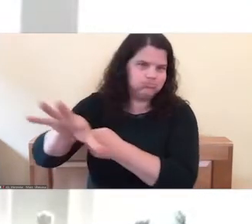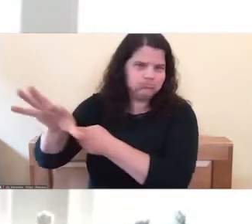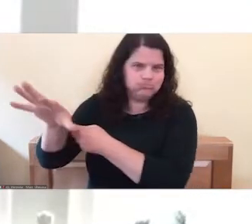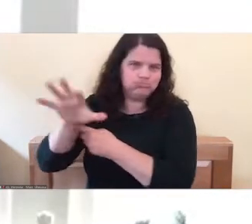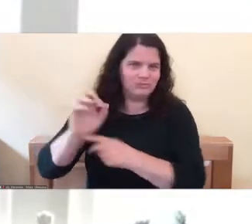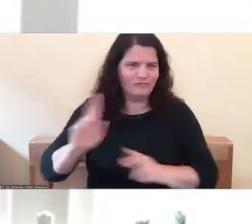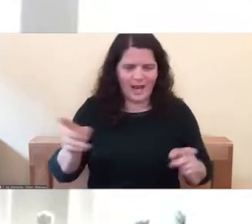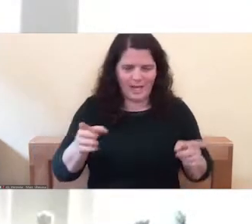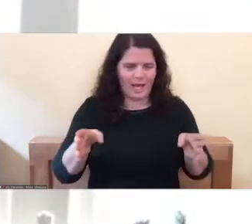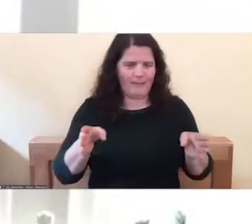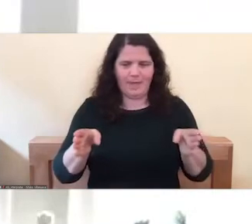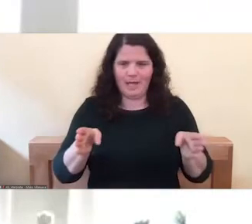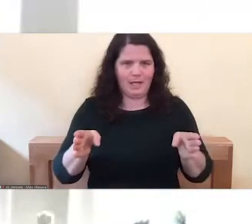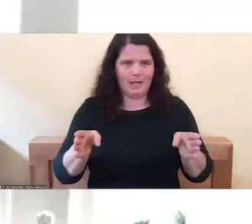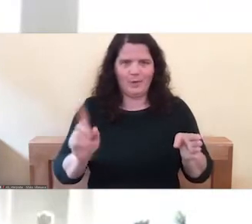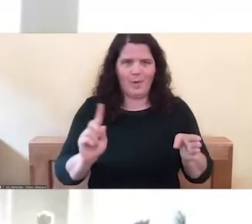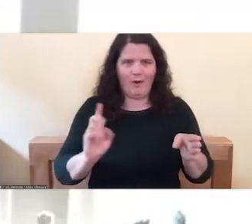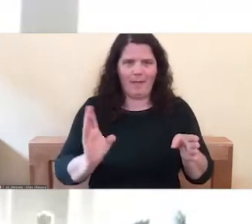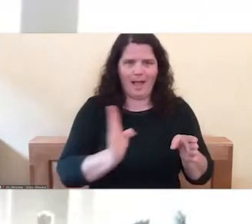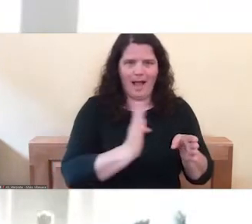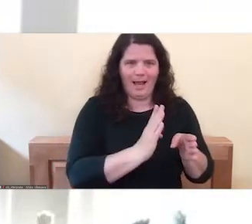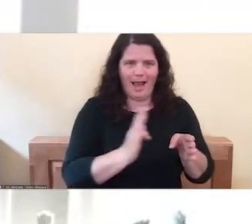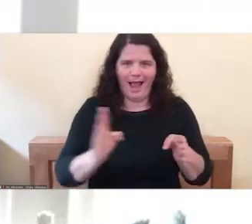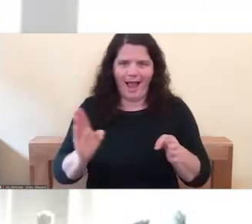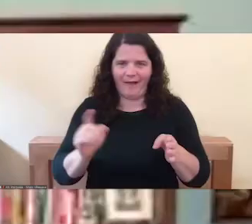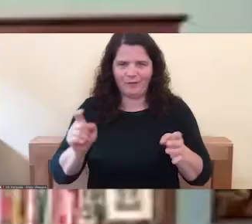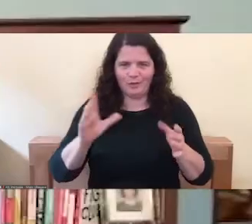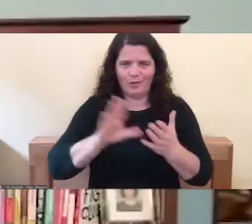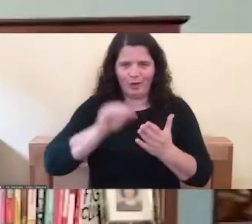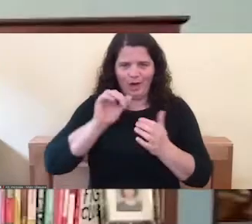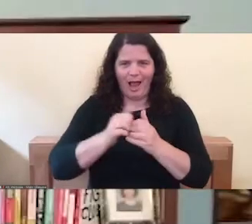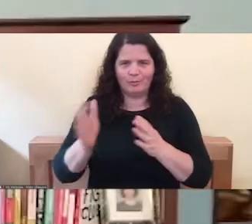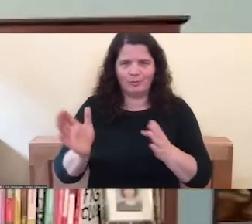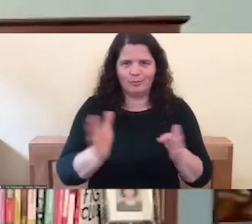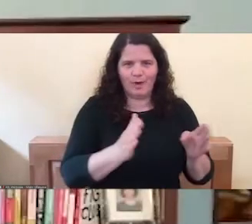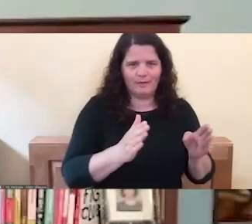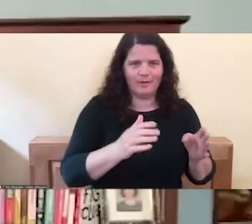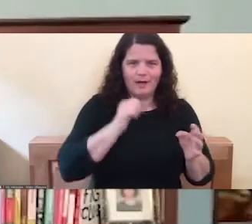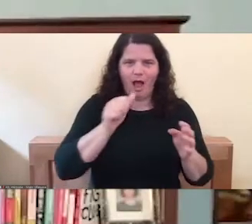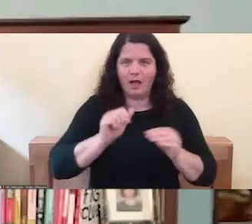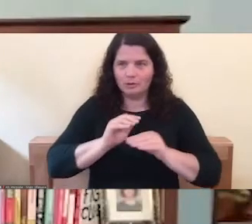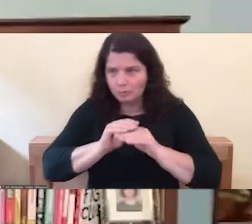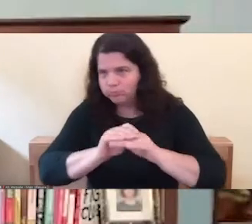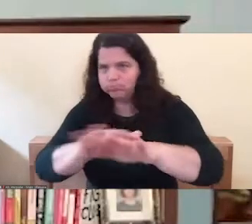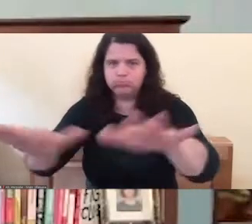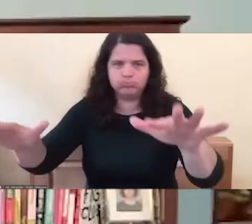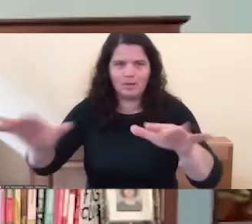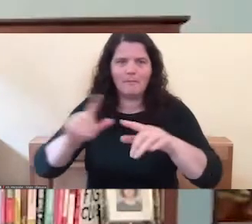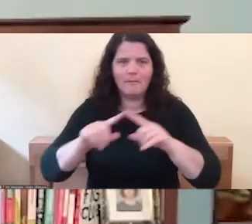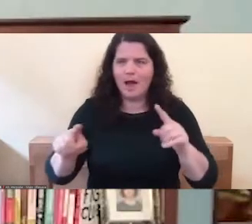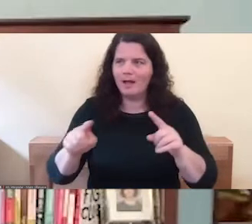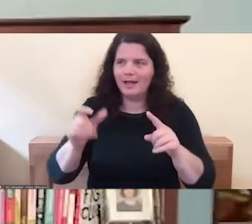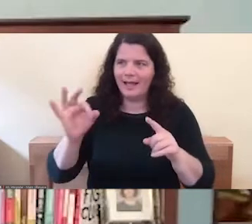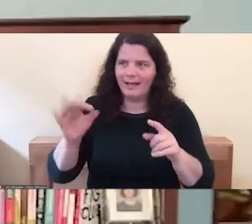don't necessarily torch the landscape or, you know, not be seen. And I think for a woman in particular,